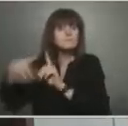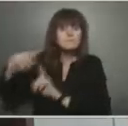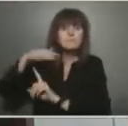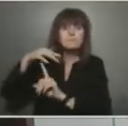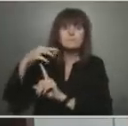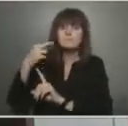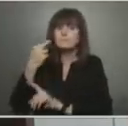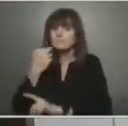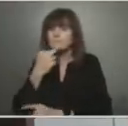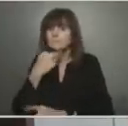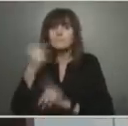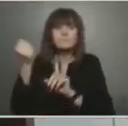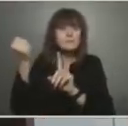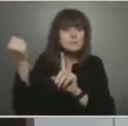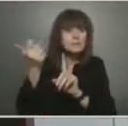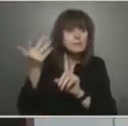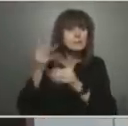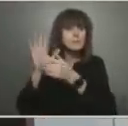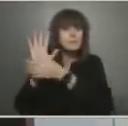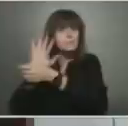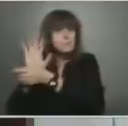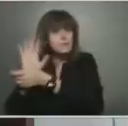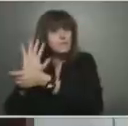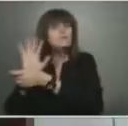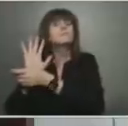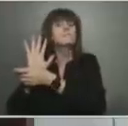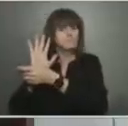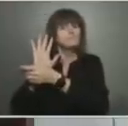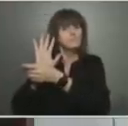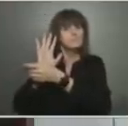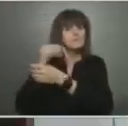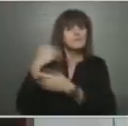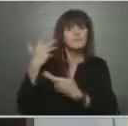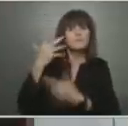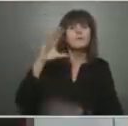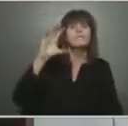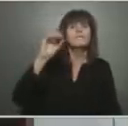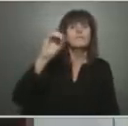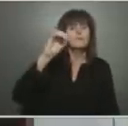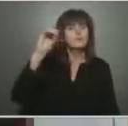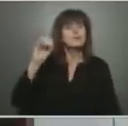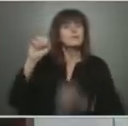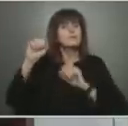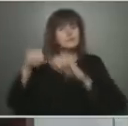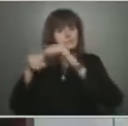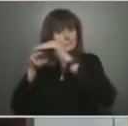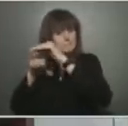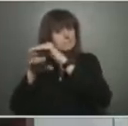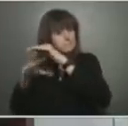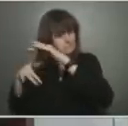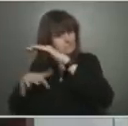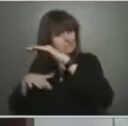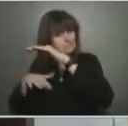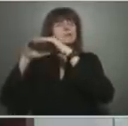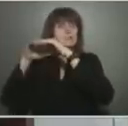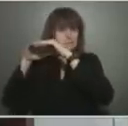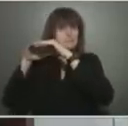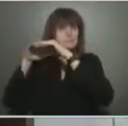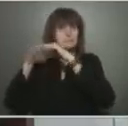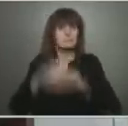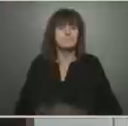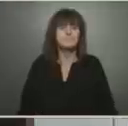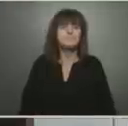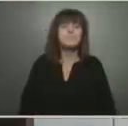cinemas, with proof of vaccination. Allow 50% capacity, or 500 people, whichever is less, for